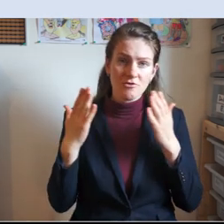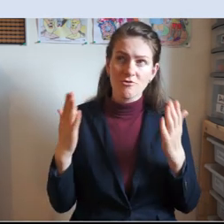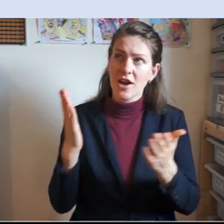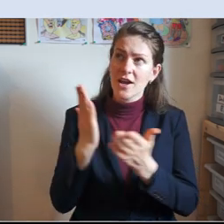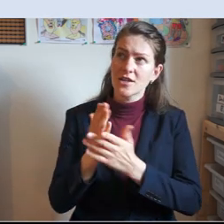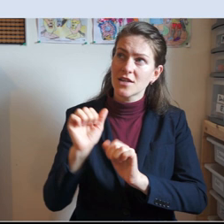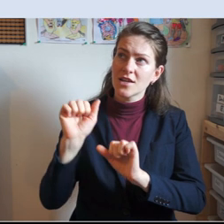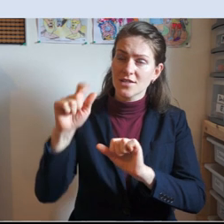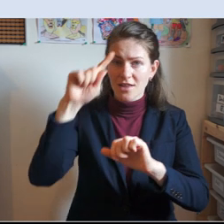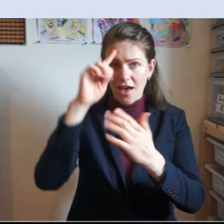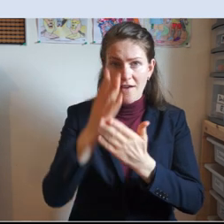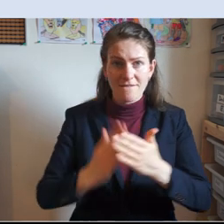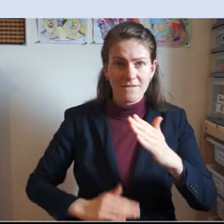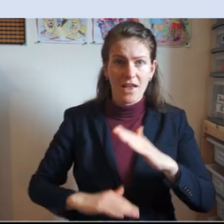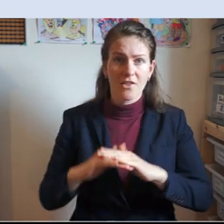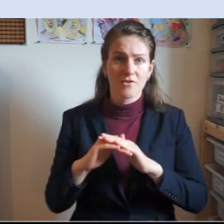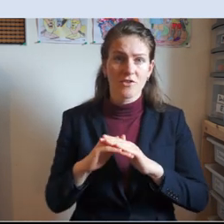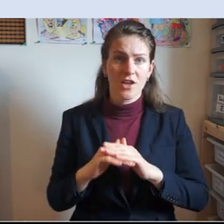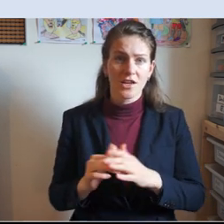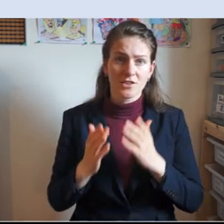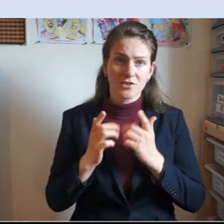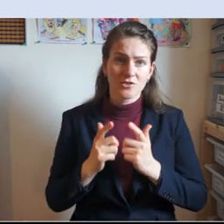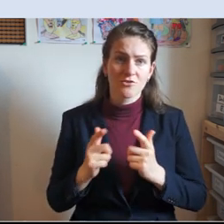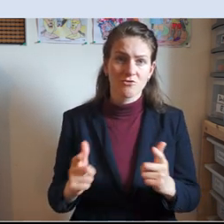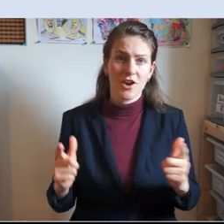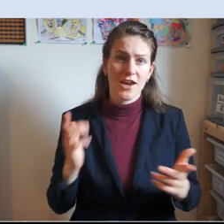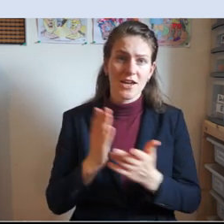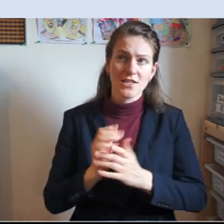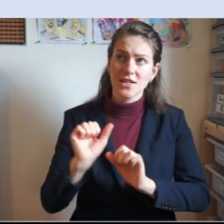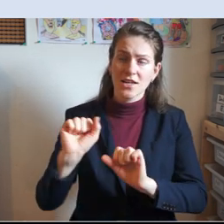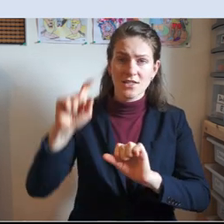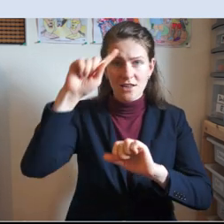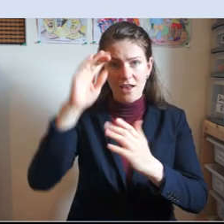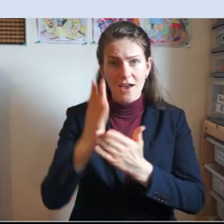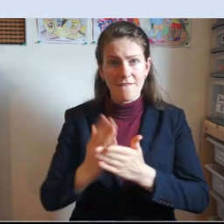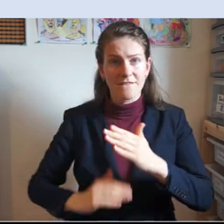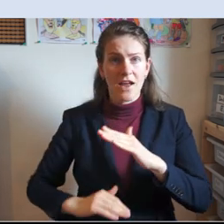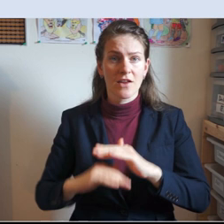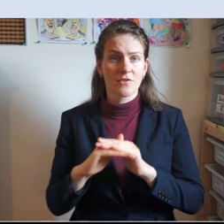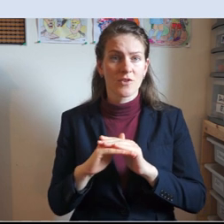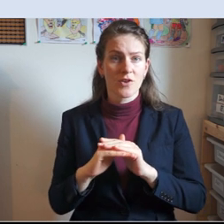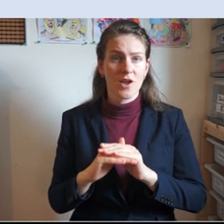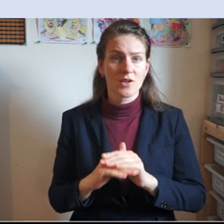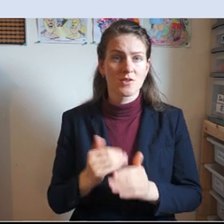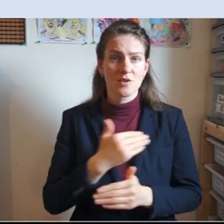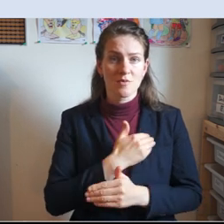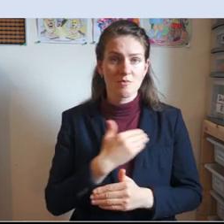Great is thy faithfulness, great is thy